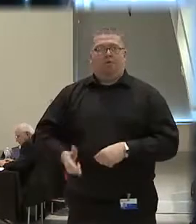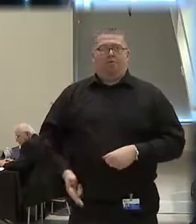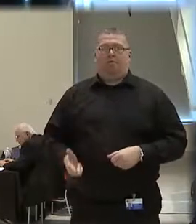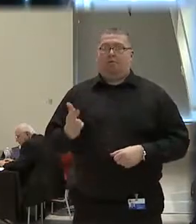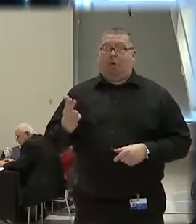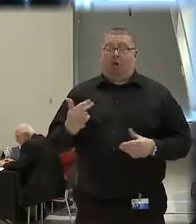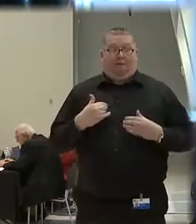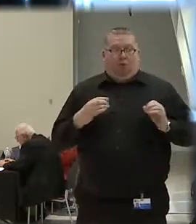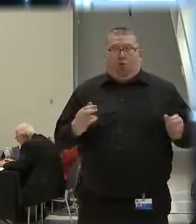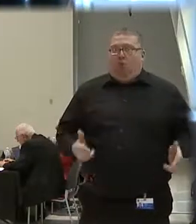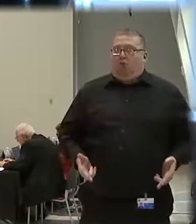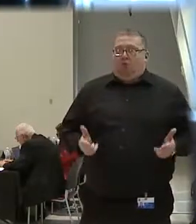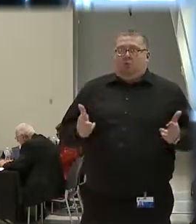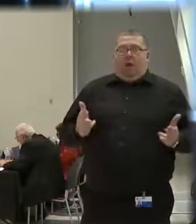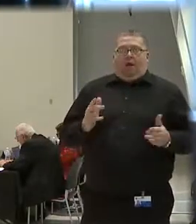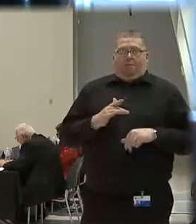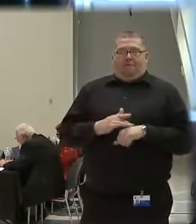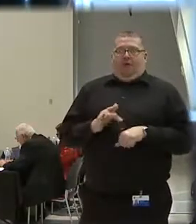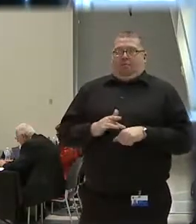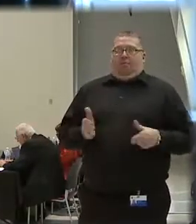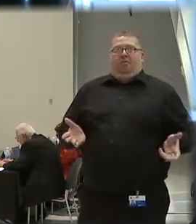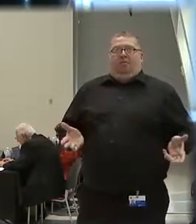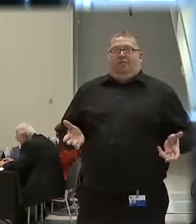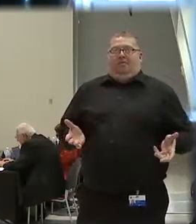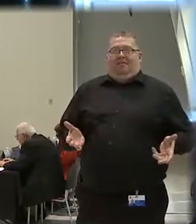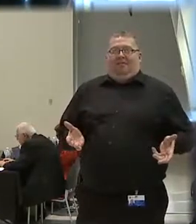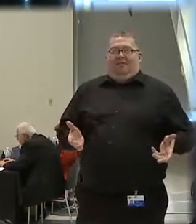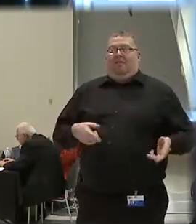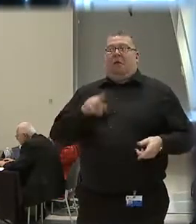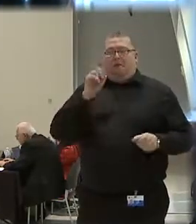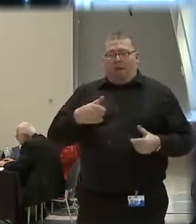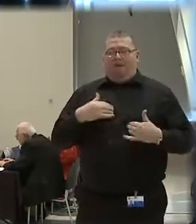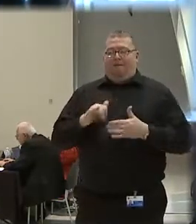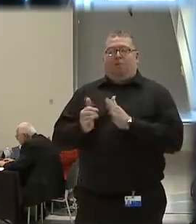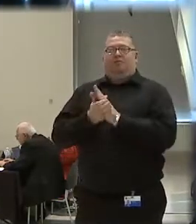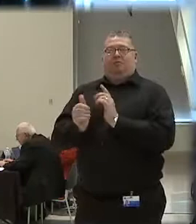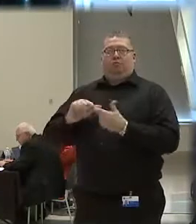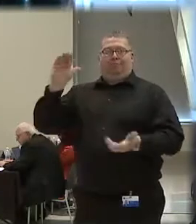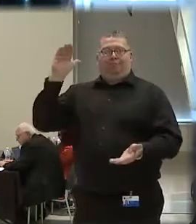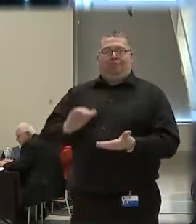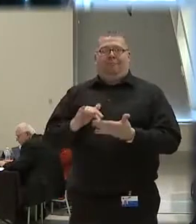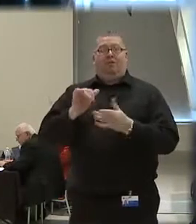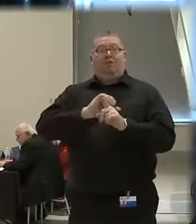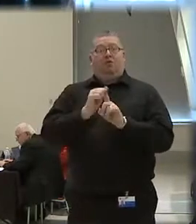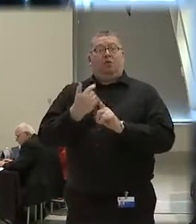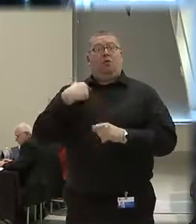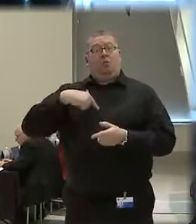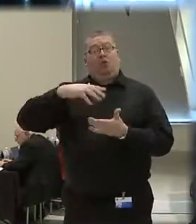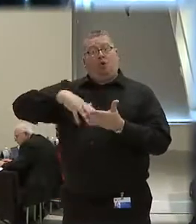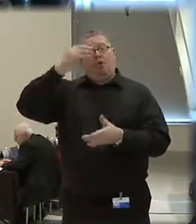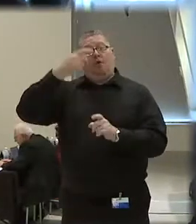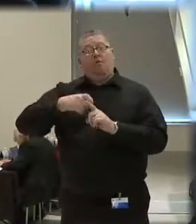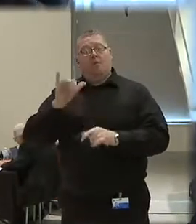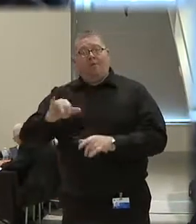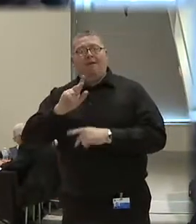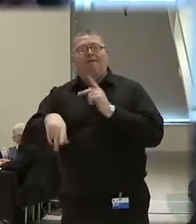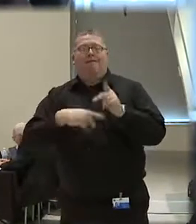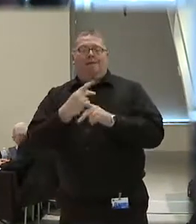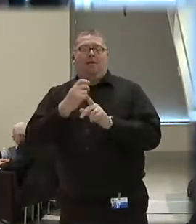guns to speak of. So they have to have those kind of skills. We can learn from those kind of situations.